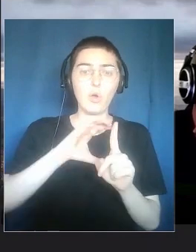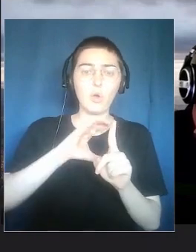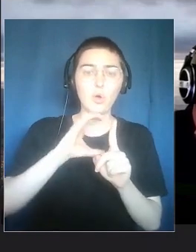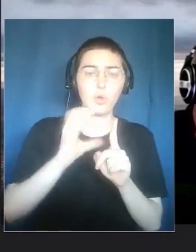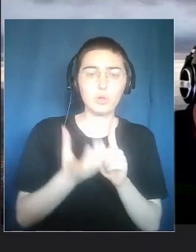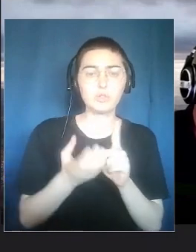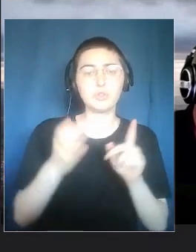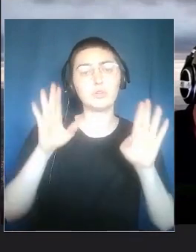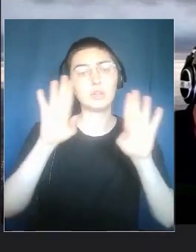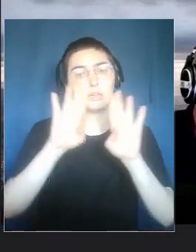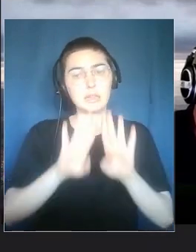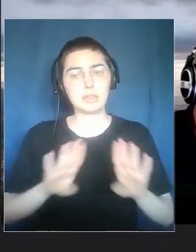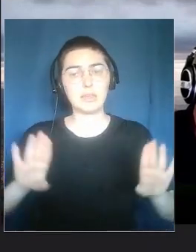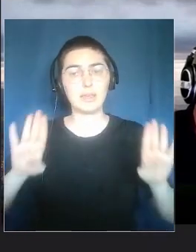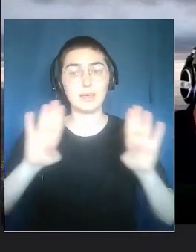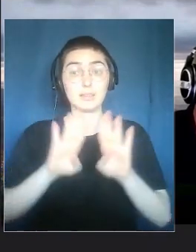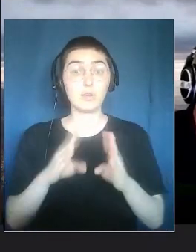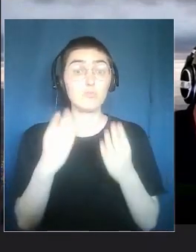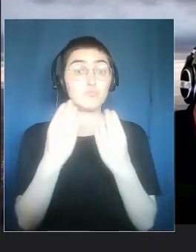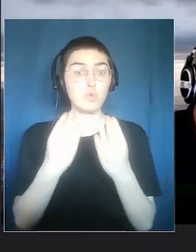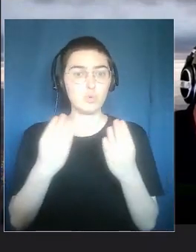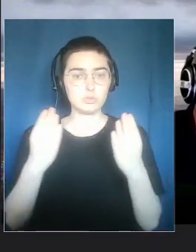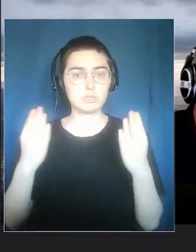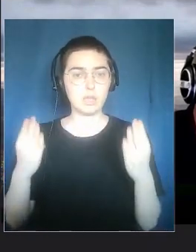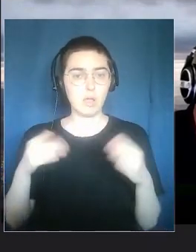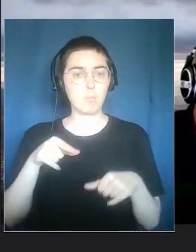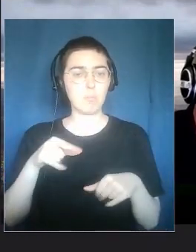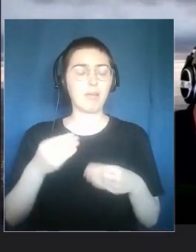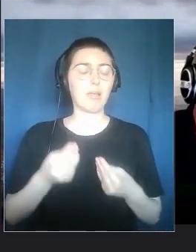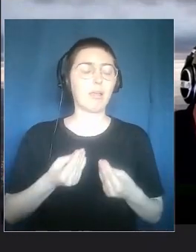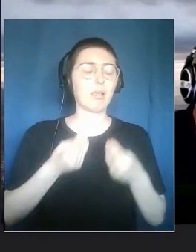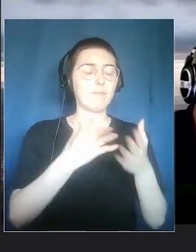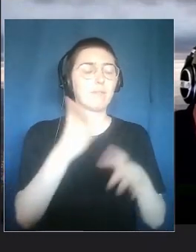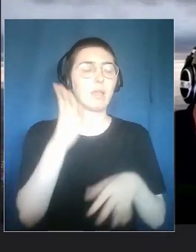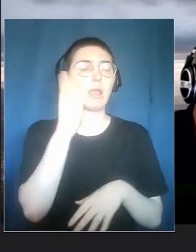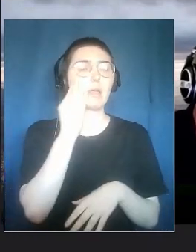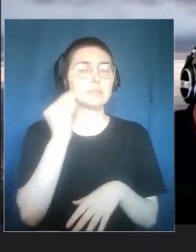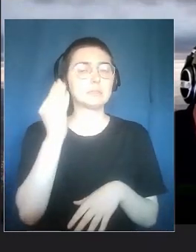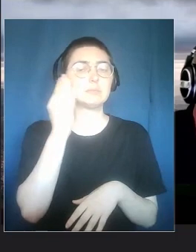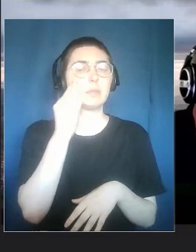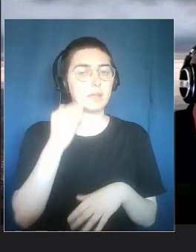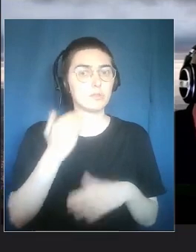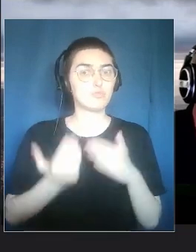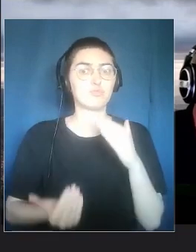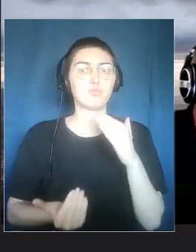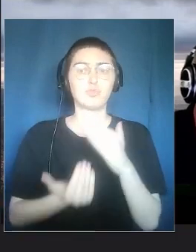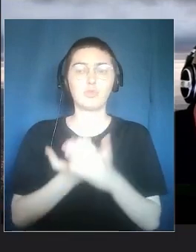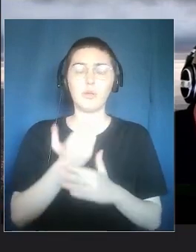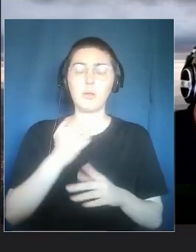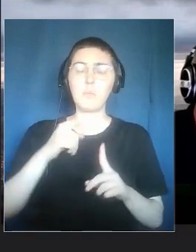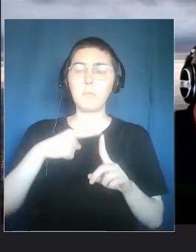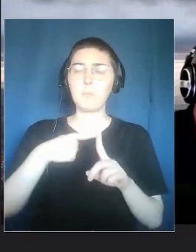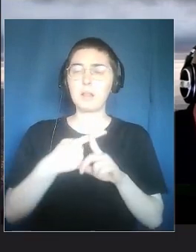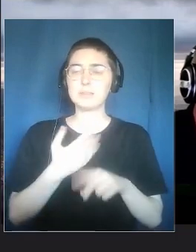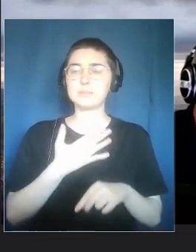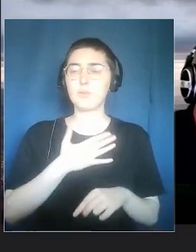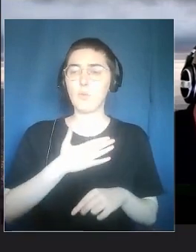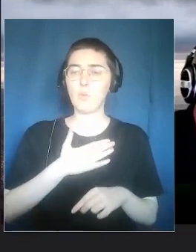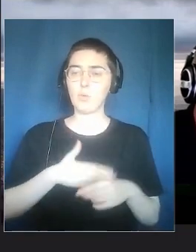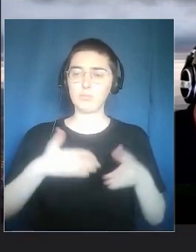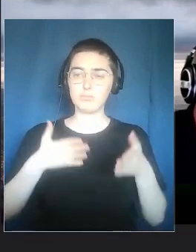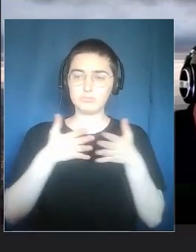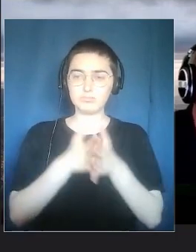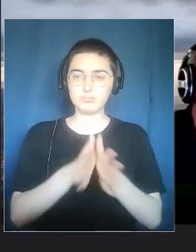In this case, a theatre experience, but also a museum experience. And I would like to talk about the reason